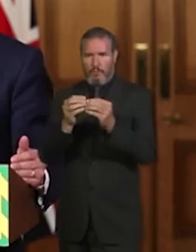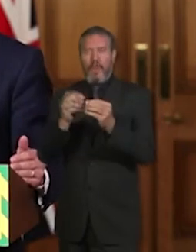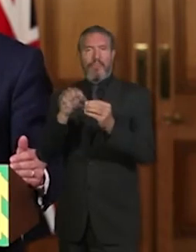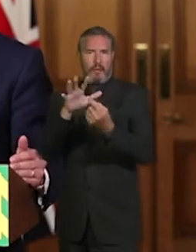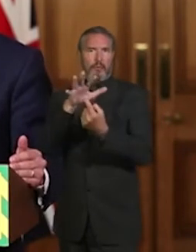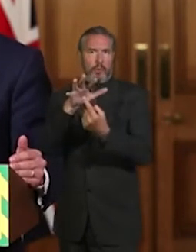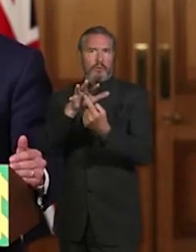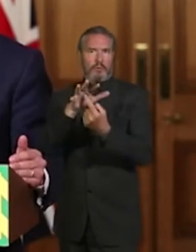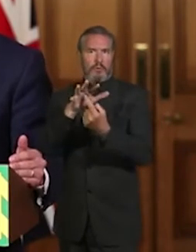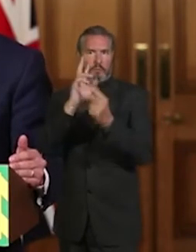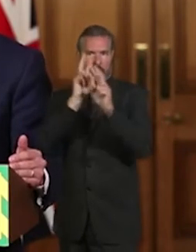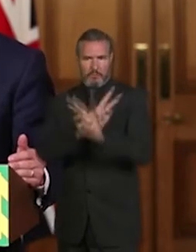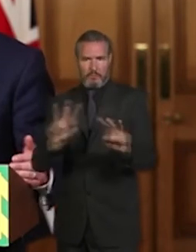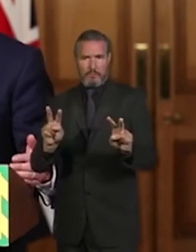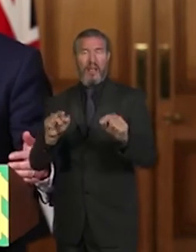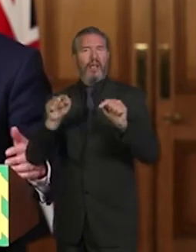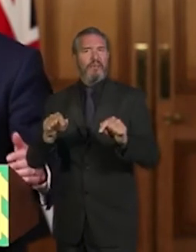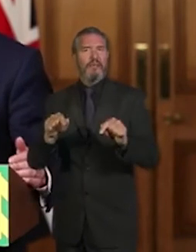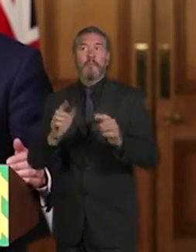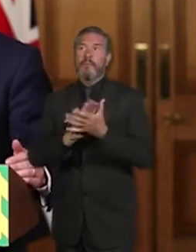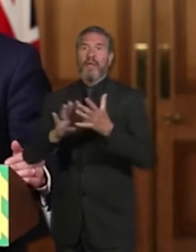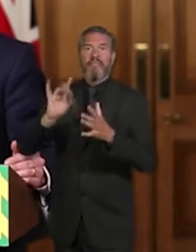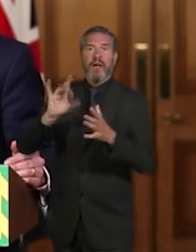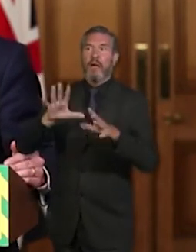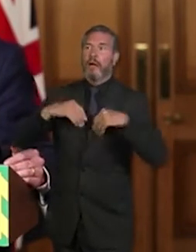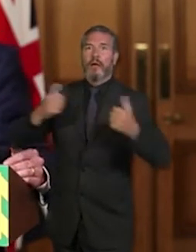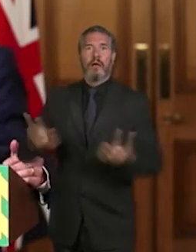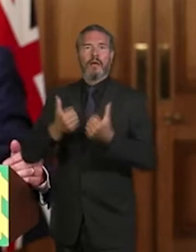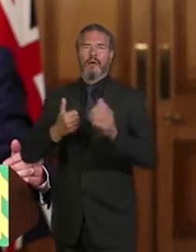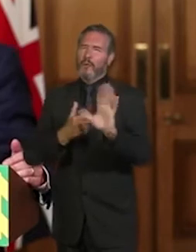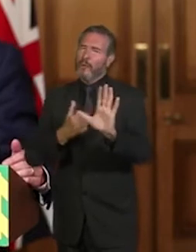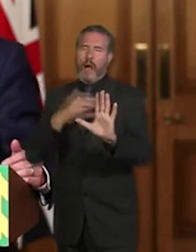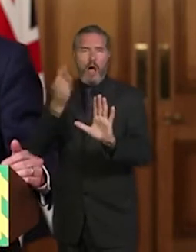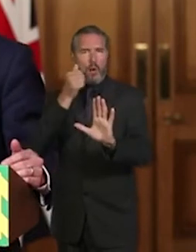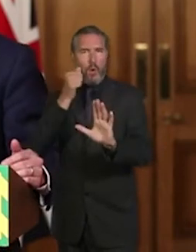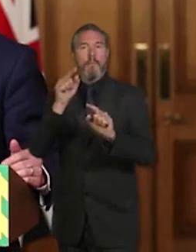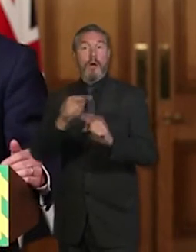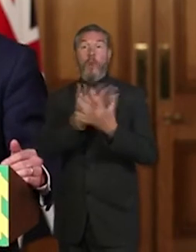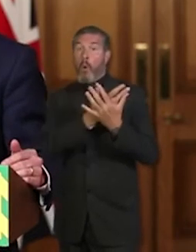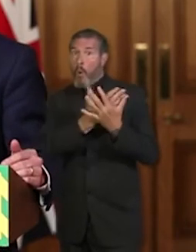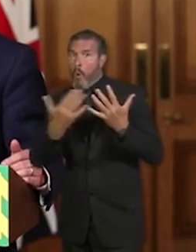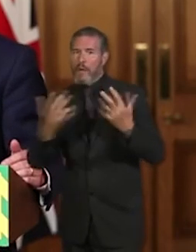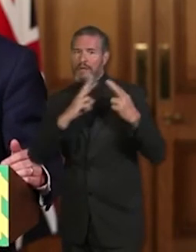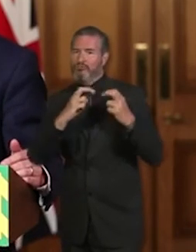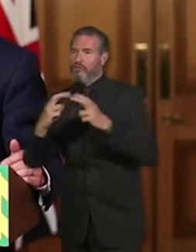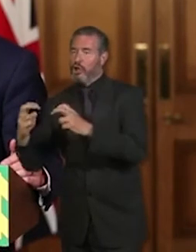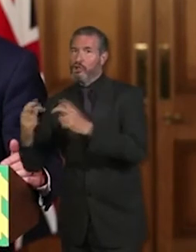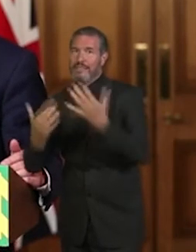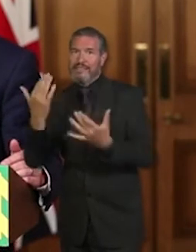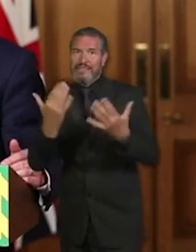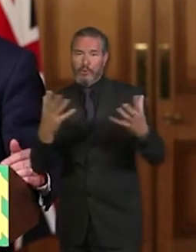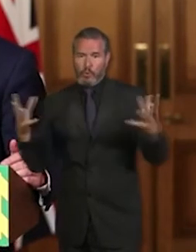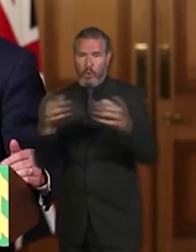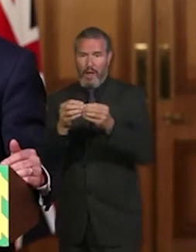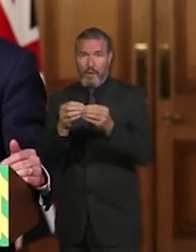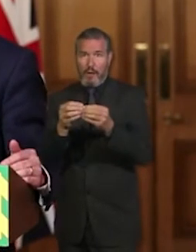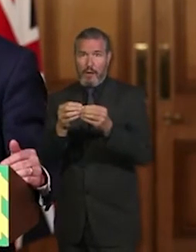there is progress on all of those statistics. The figures on the number of people who died do tend to be